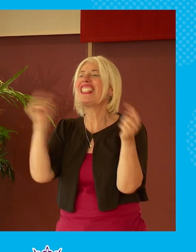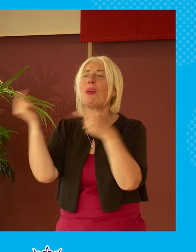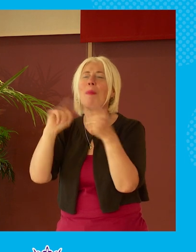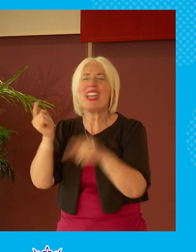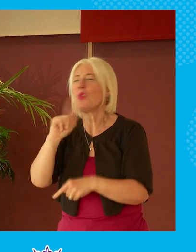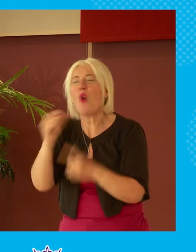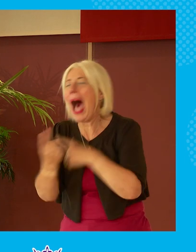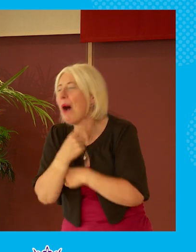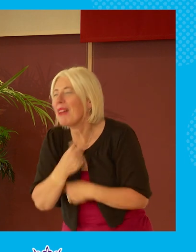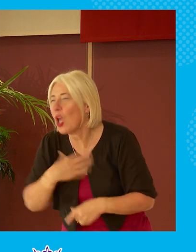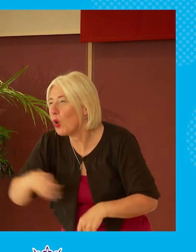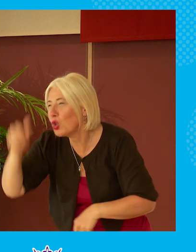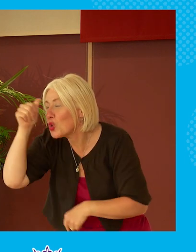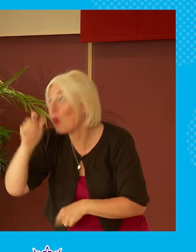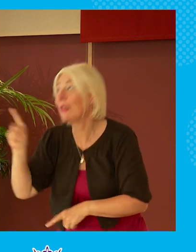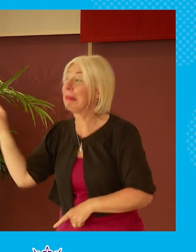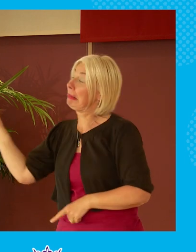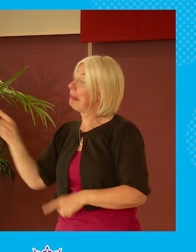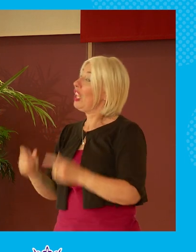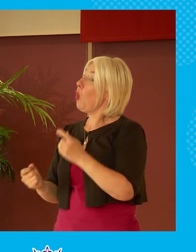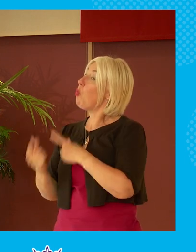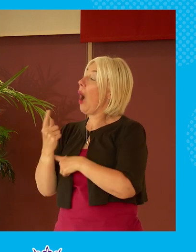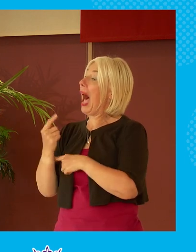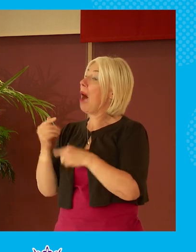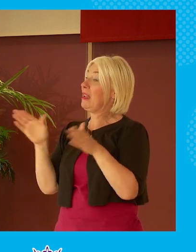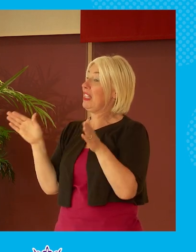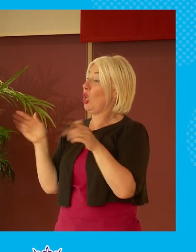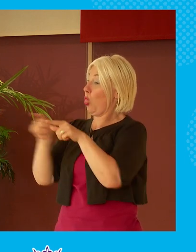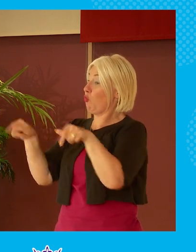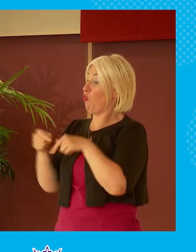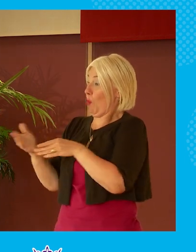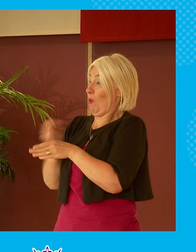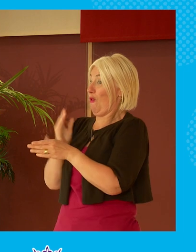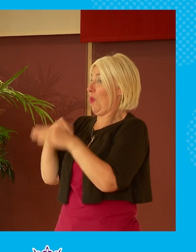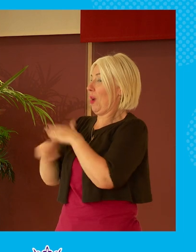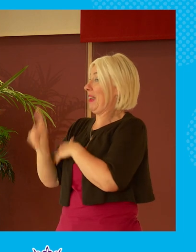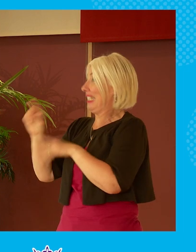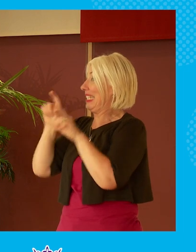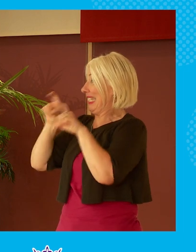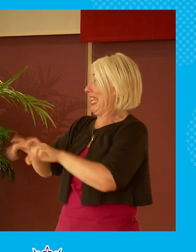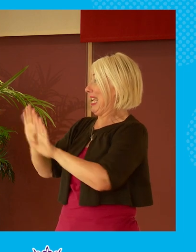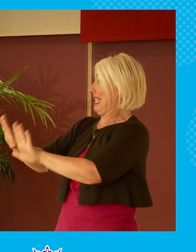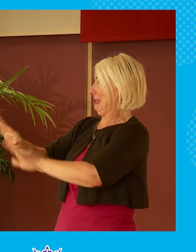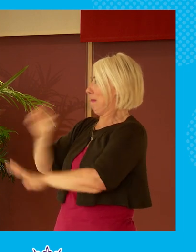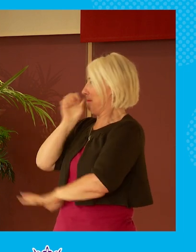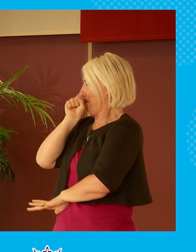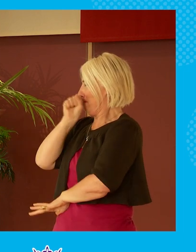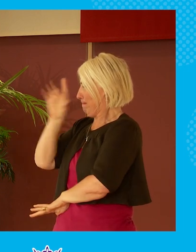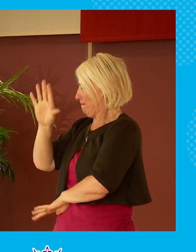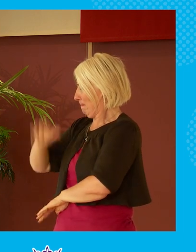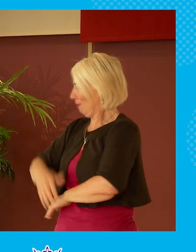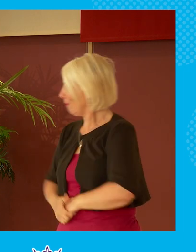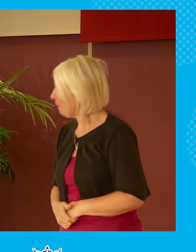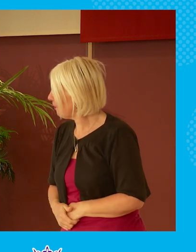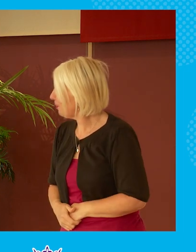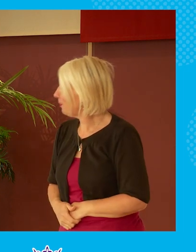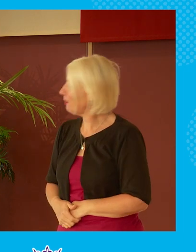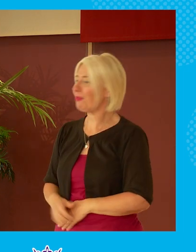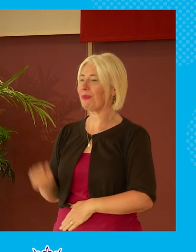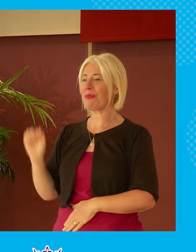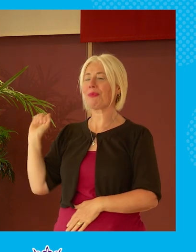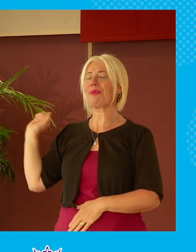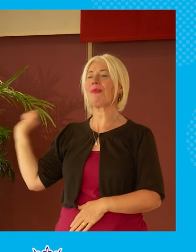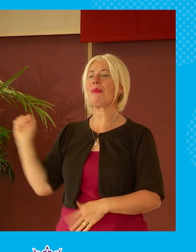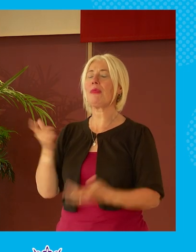what happened what goes on in the green room stays in the green room i mean we've come to you claire in terms of that regulation around social media i mean